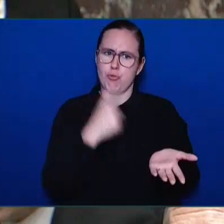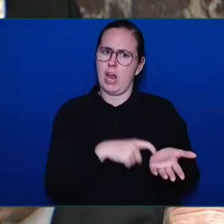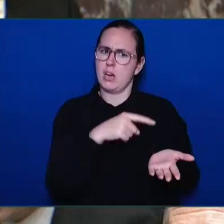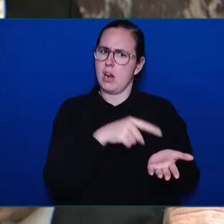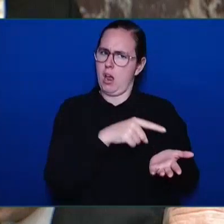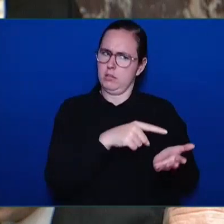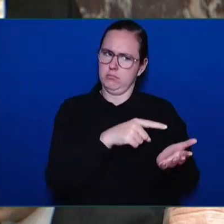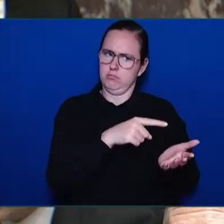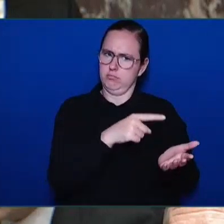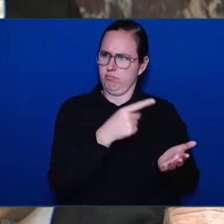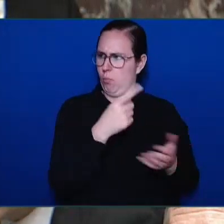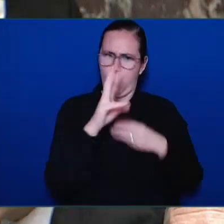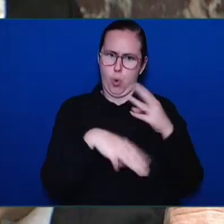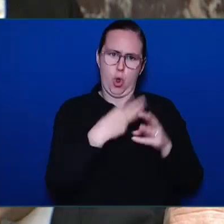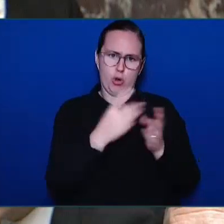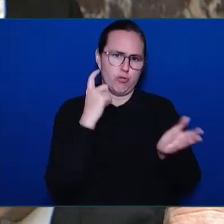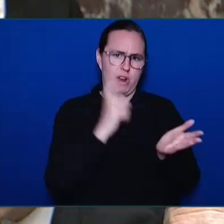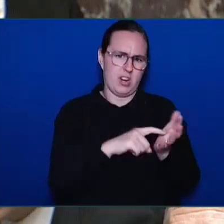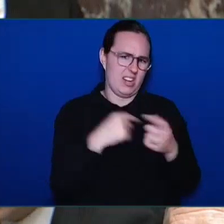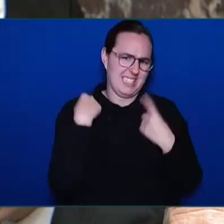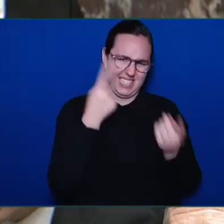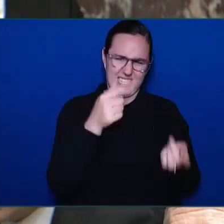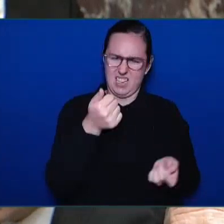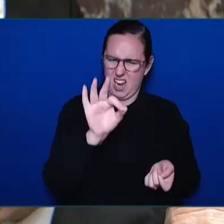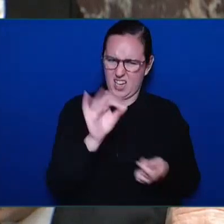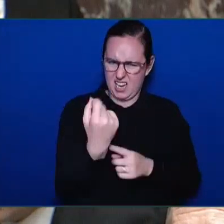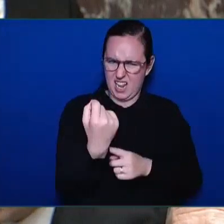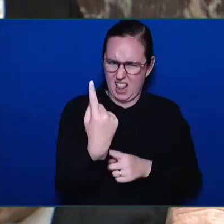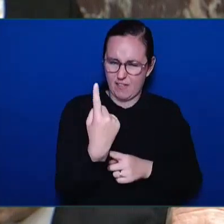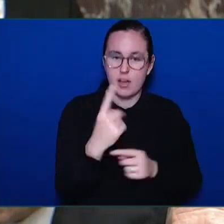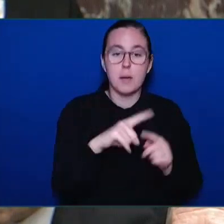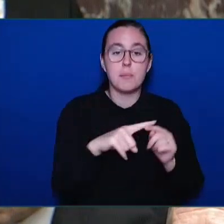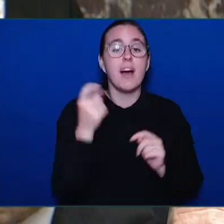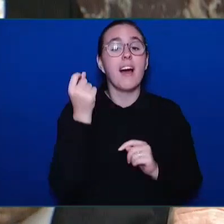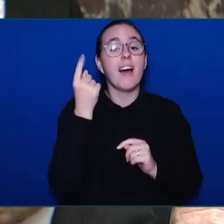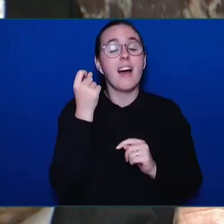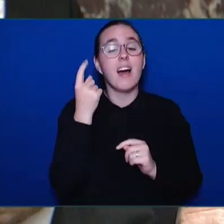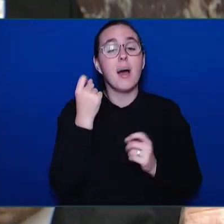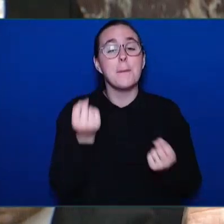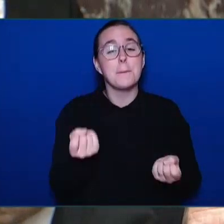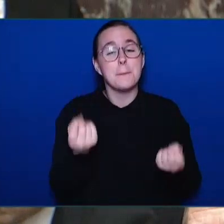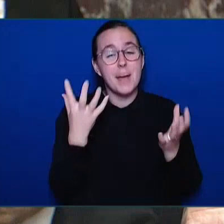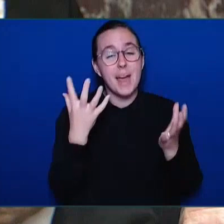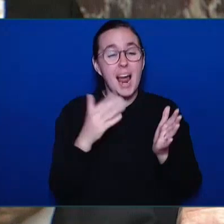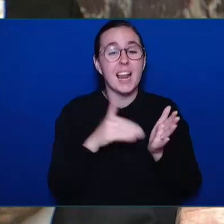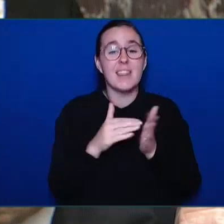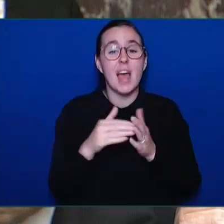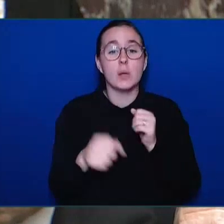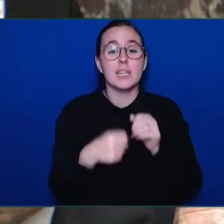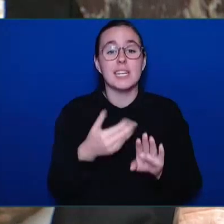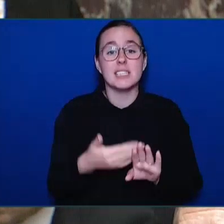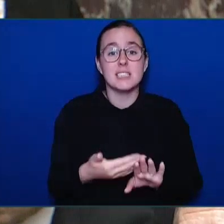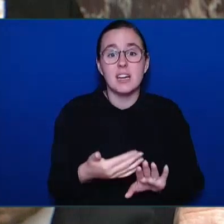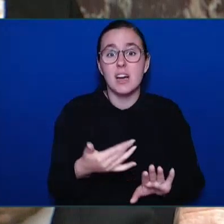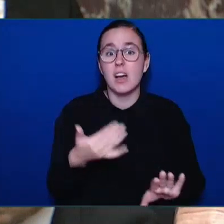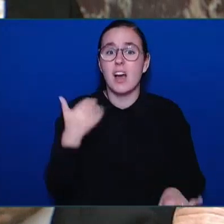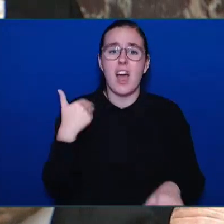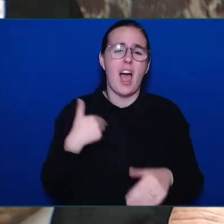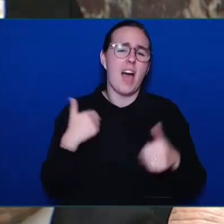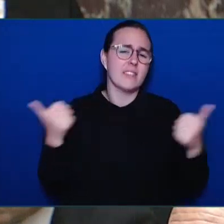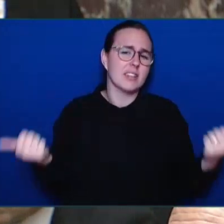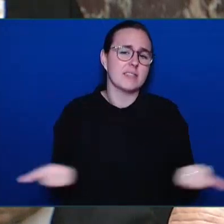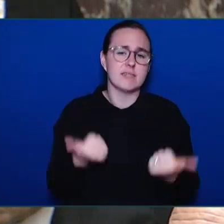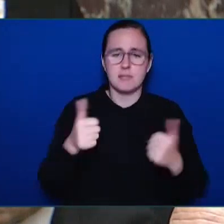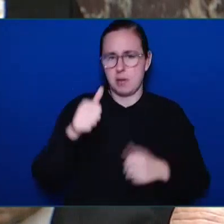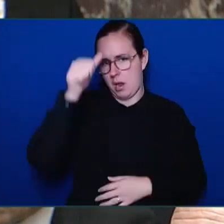misogyny predates thousands of years, and the history of racism, white supremacy, colonization predates many centuries. But it's a